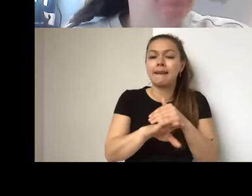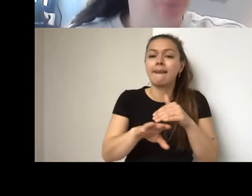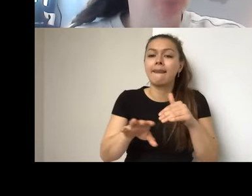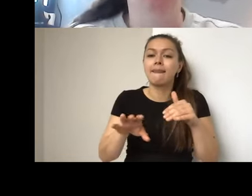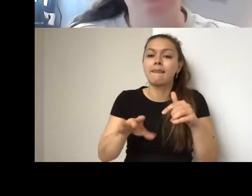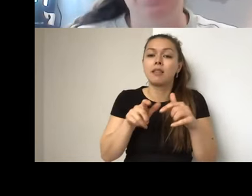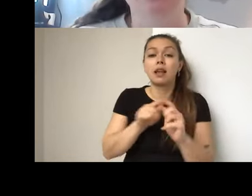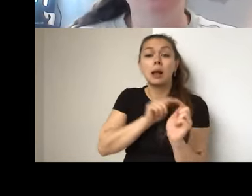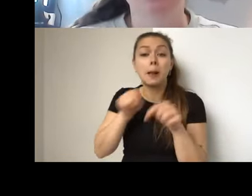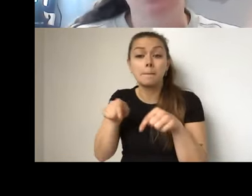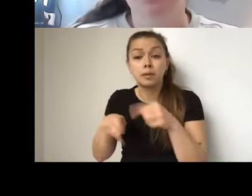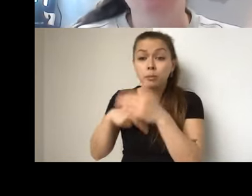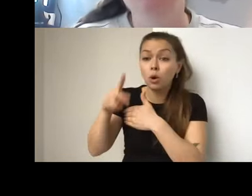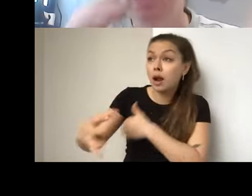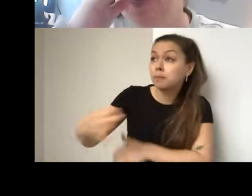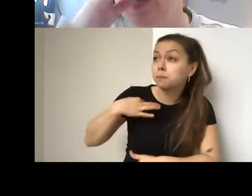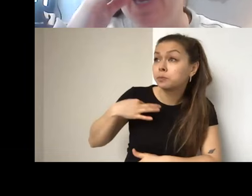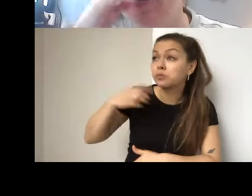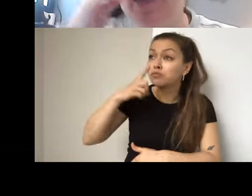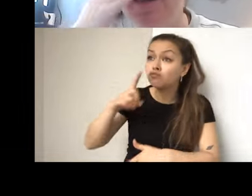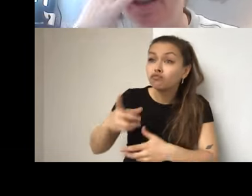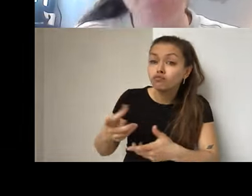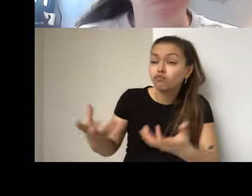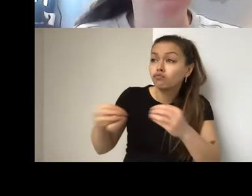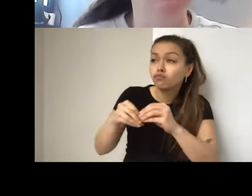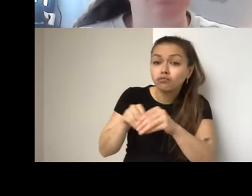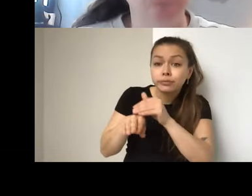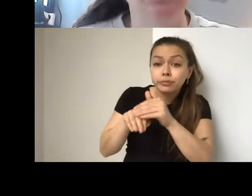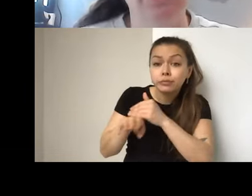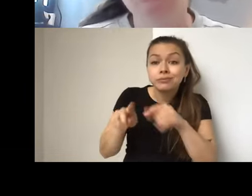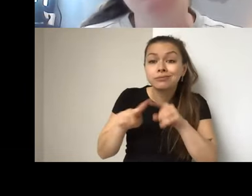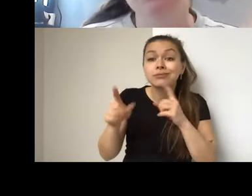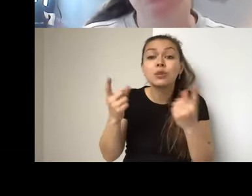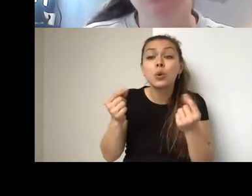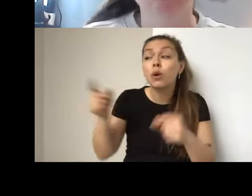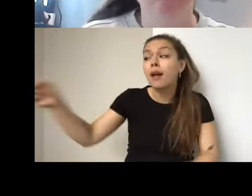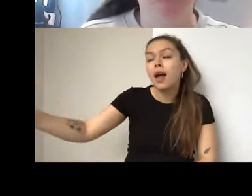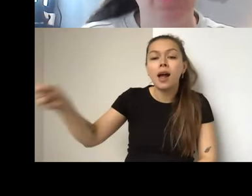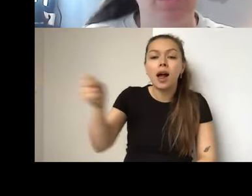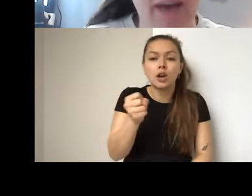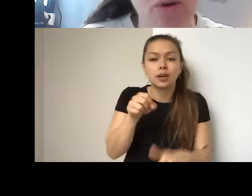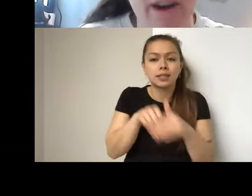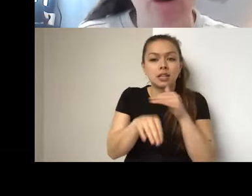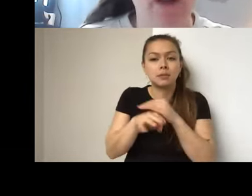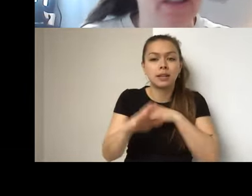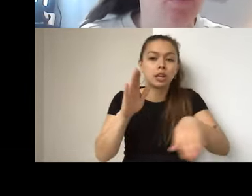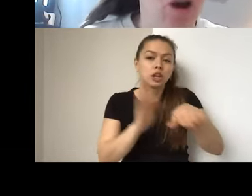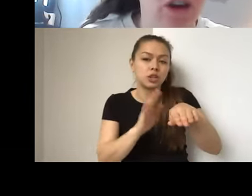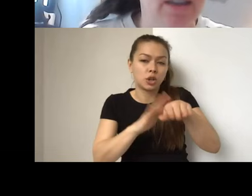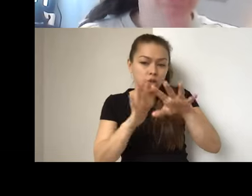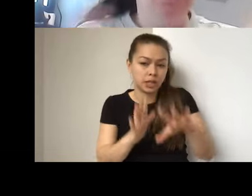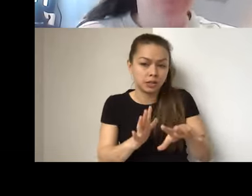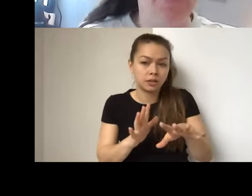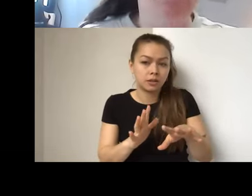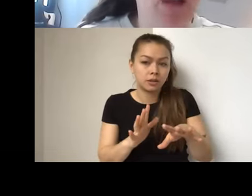and they also hired an accessibility consultant to be a contributing collaborator on this